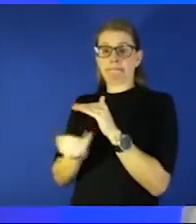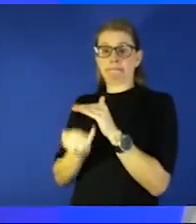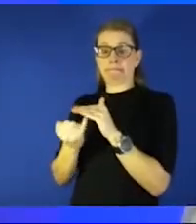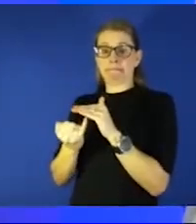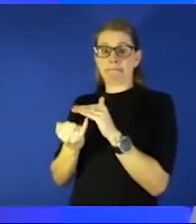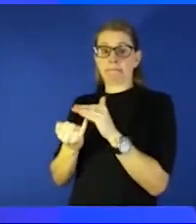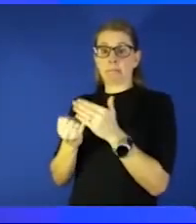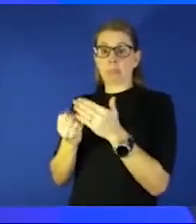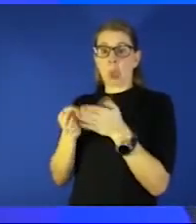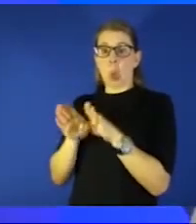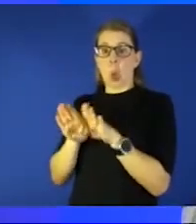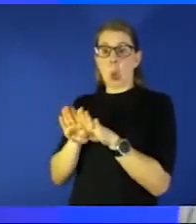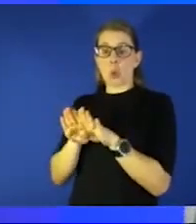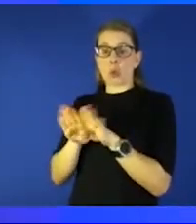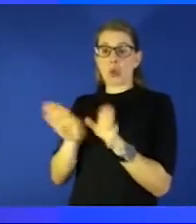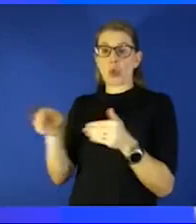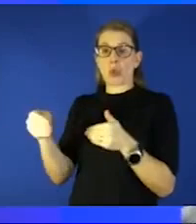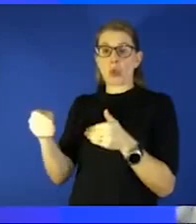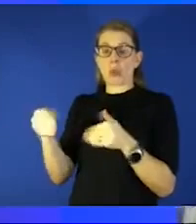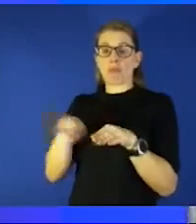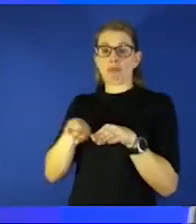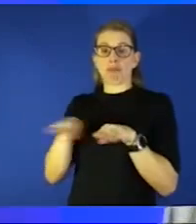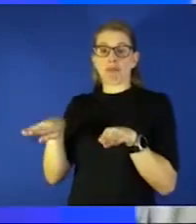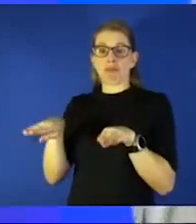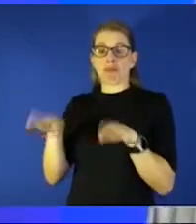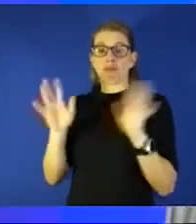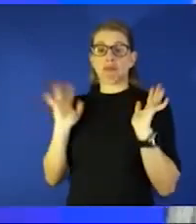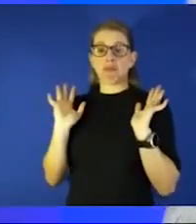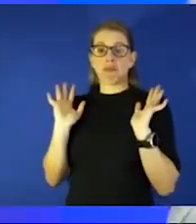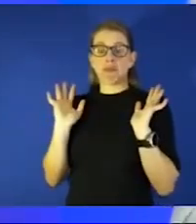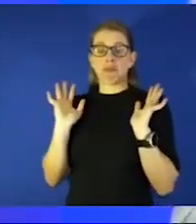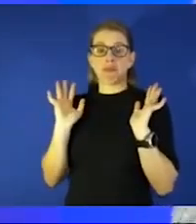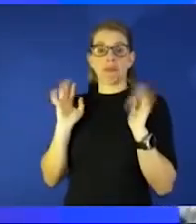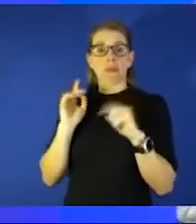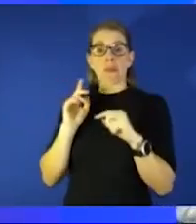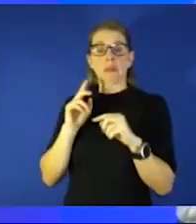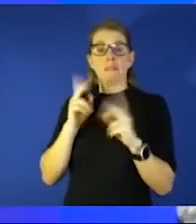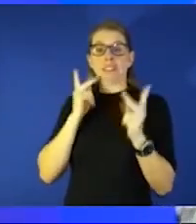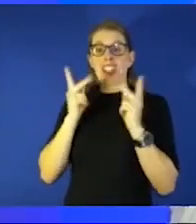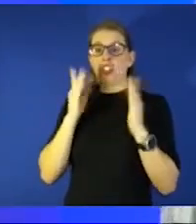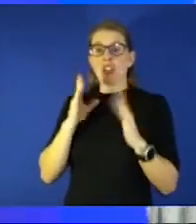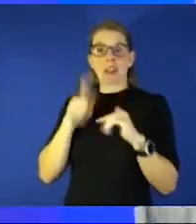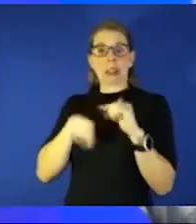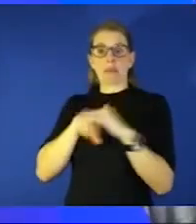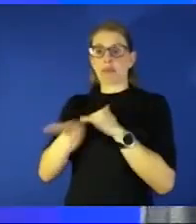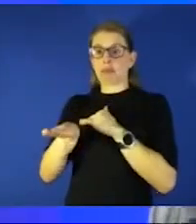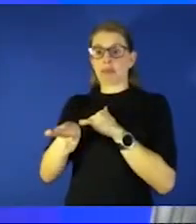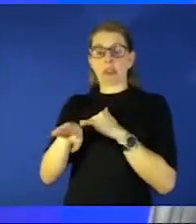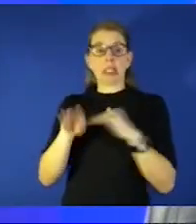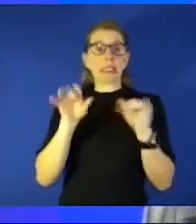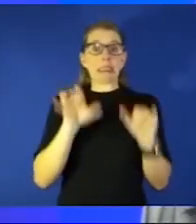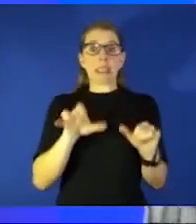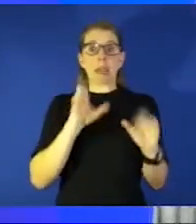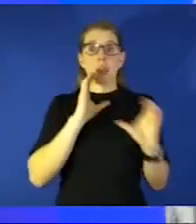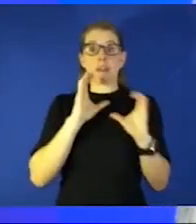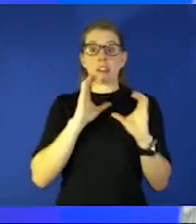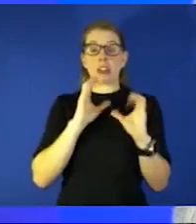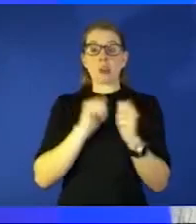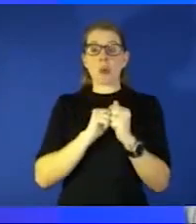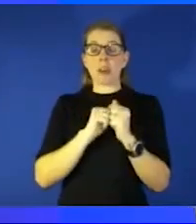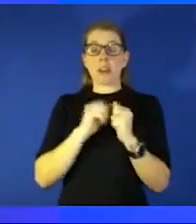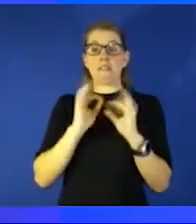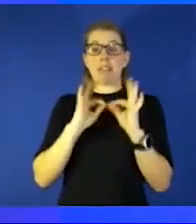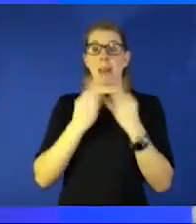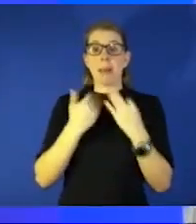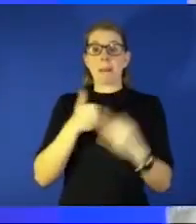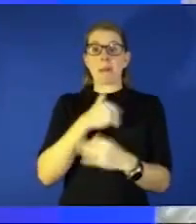units and now we're having to have those same conversations with family members who are at home and we're